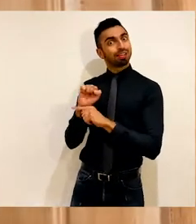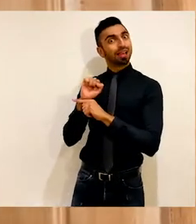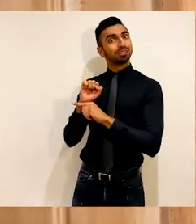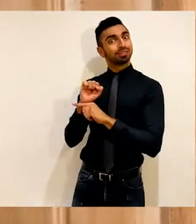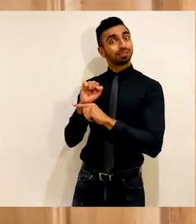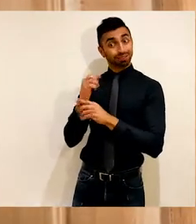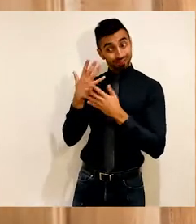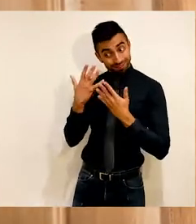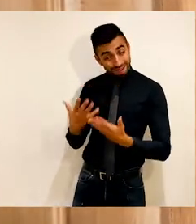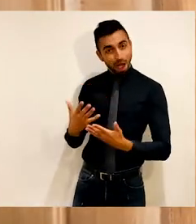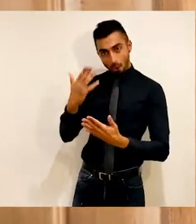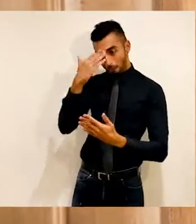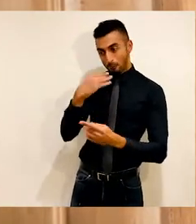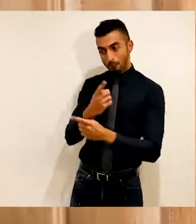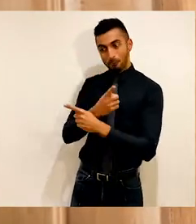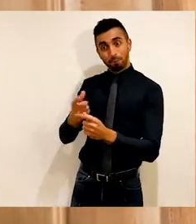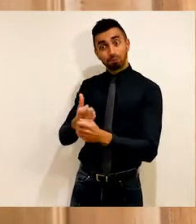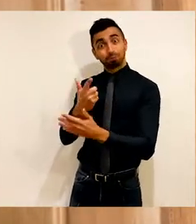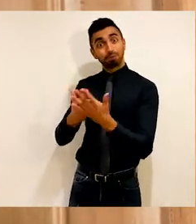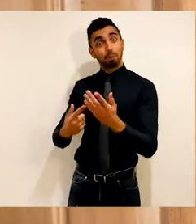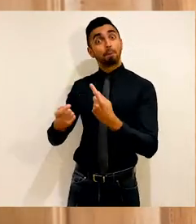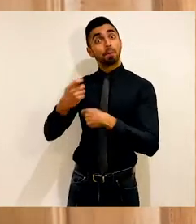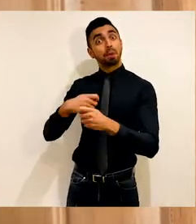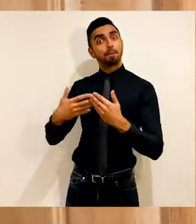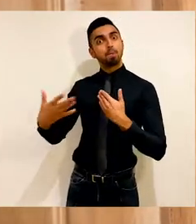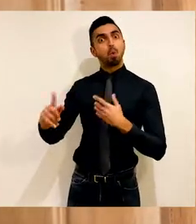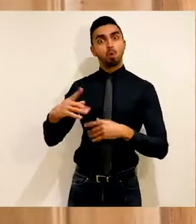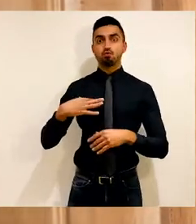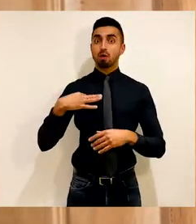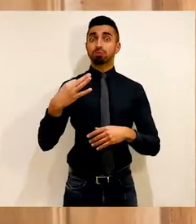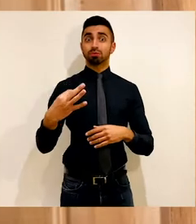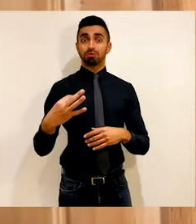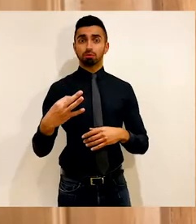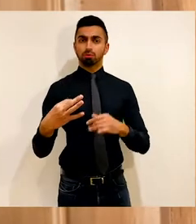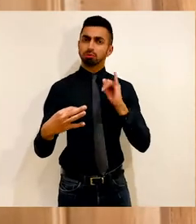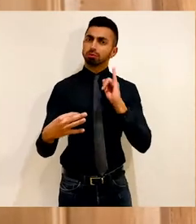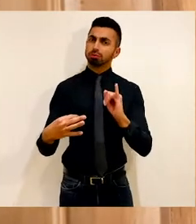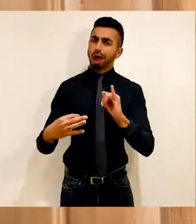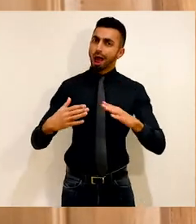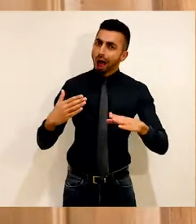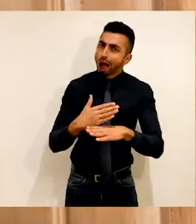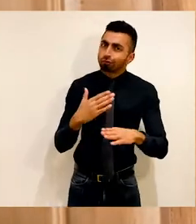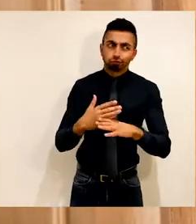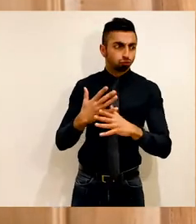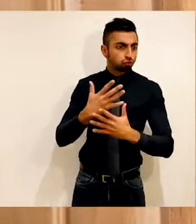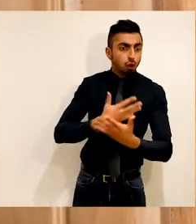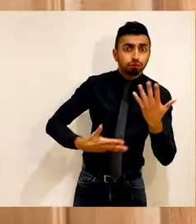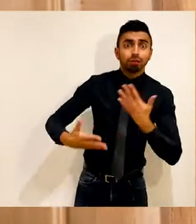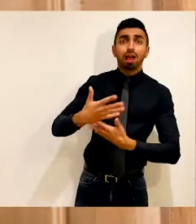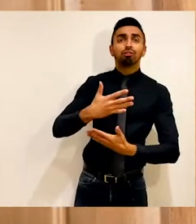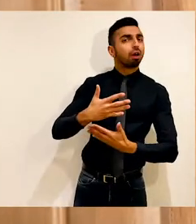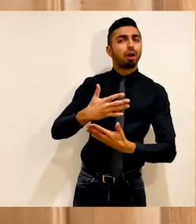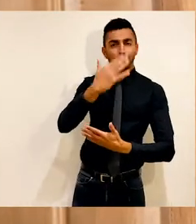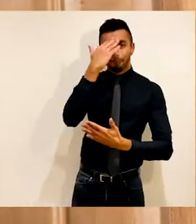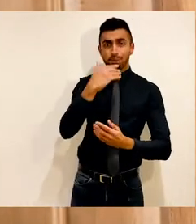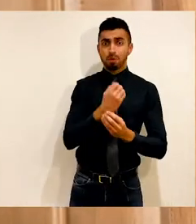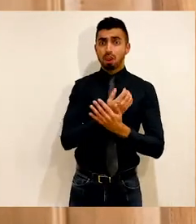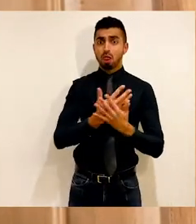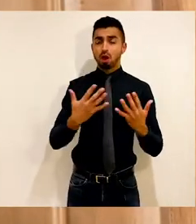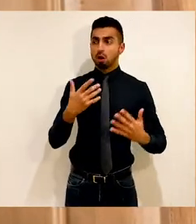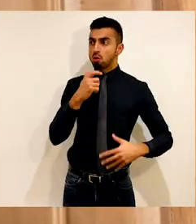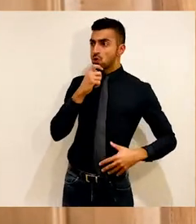beginning to be measurable and quantifiable, but action and conversation, they're often hindered.